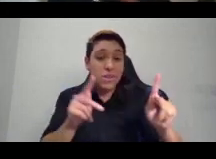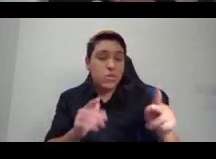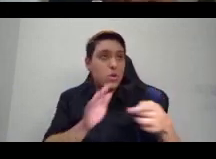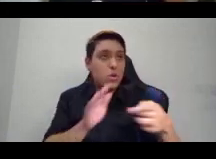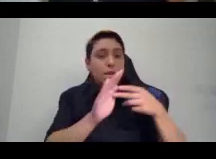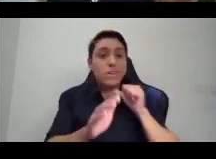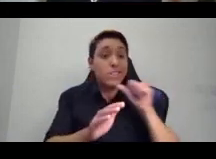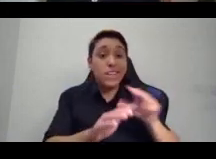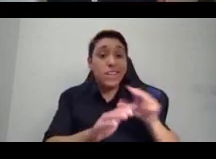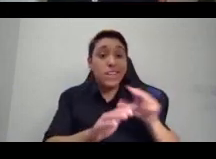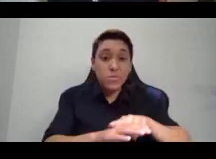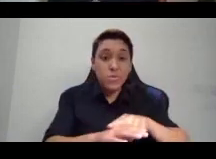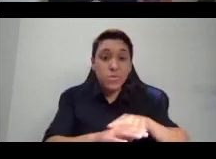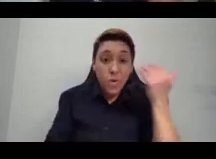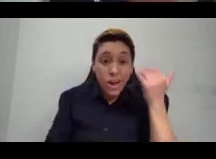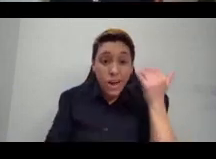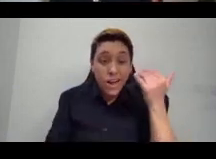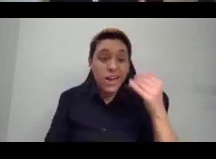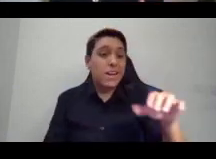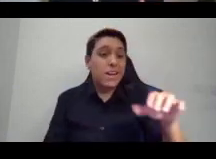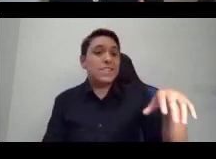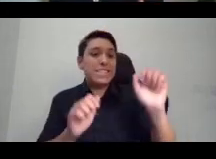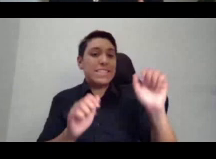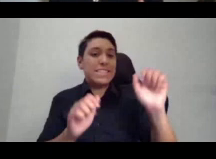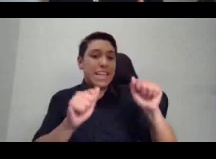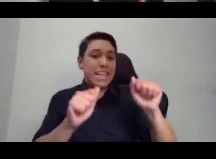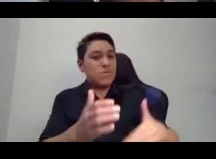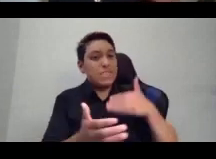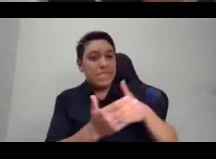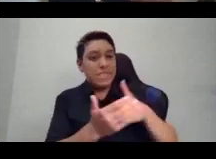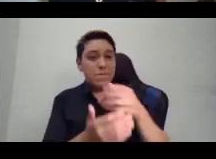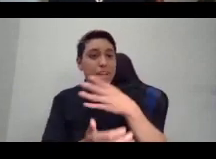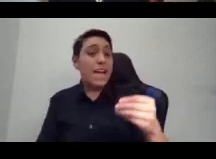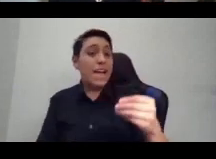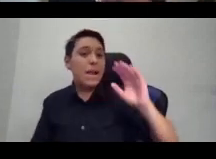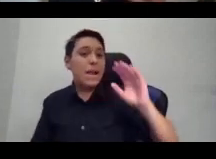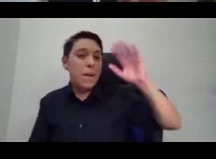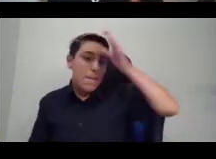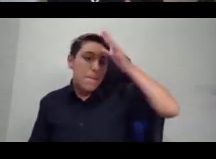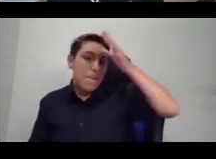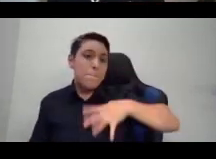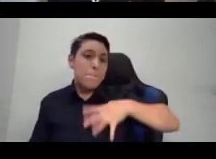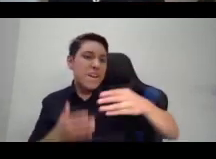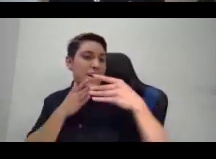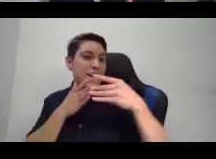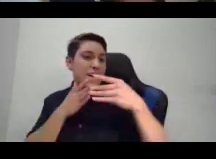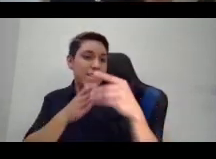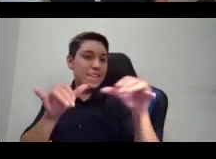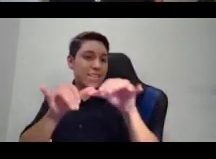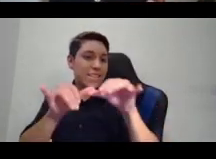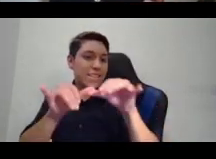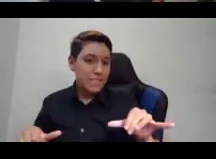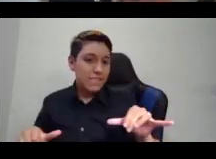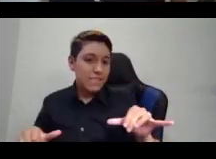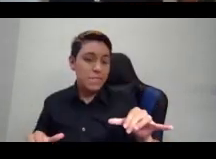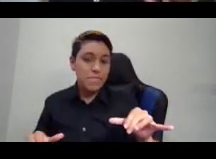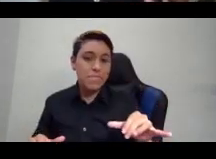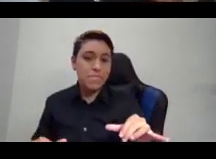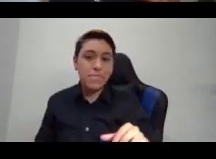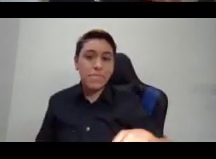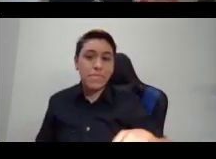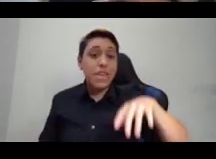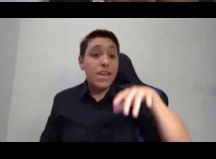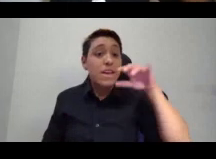ableism and patriarchy. Ableism in this specific context being the idea that our